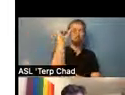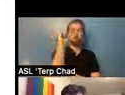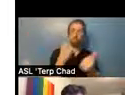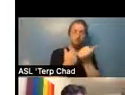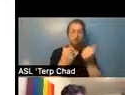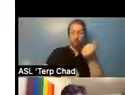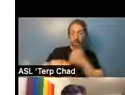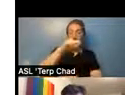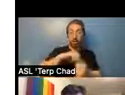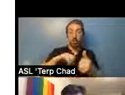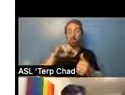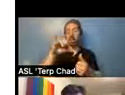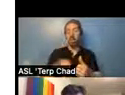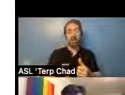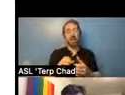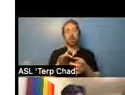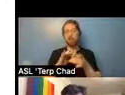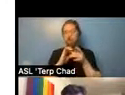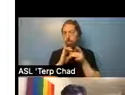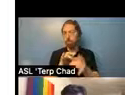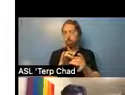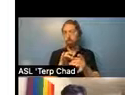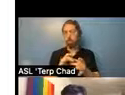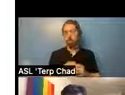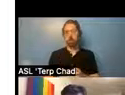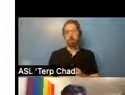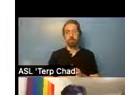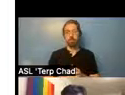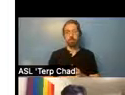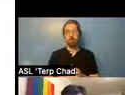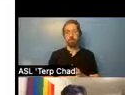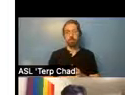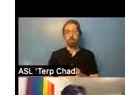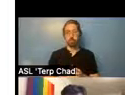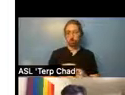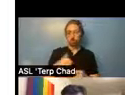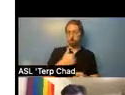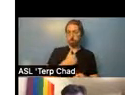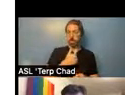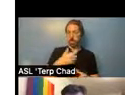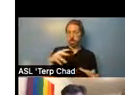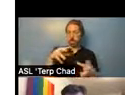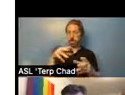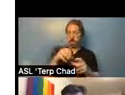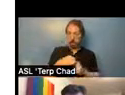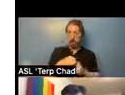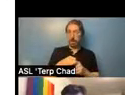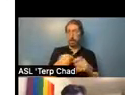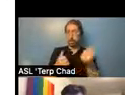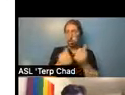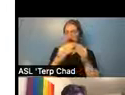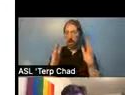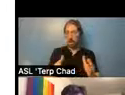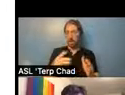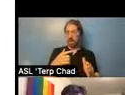through isolation because people were, um, in support of housing. Um, I'm one of those people that were, um, isolated from other tenants in my